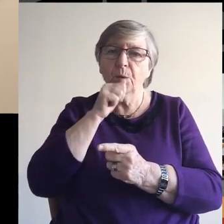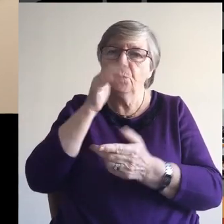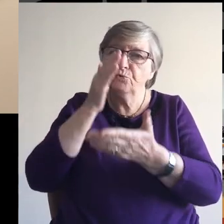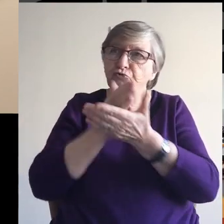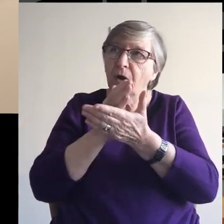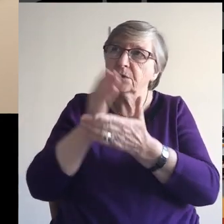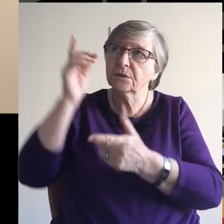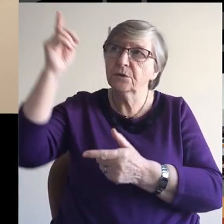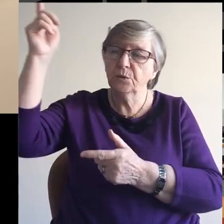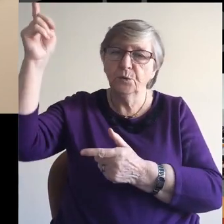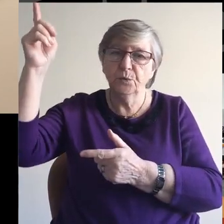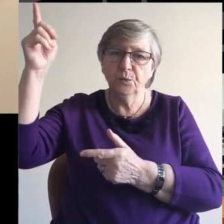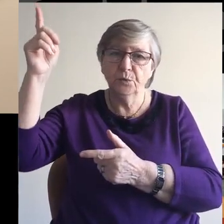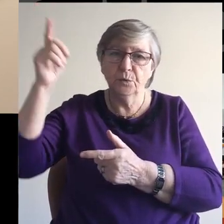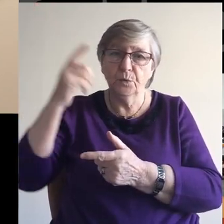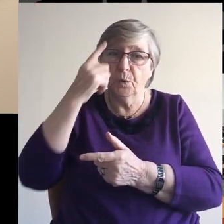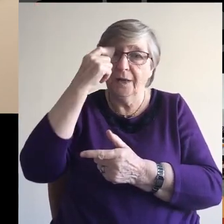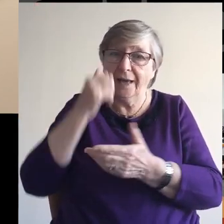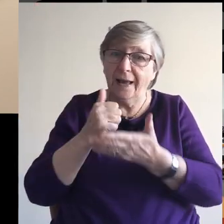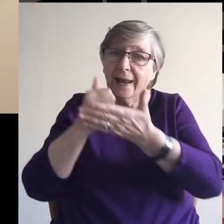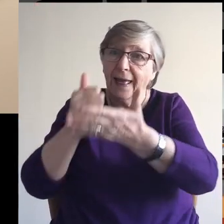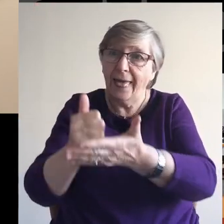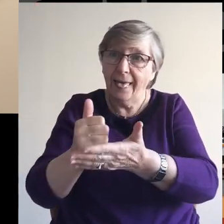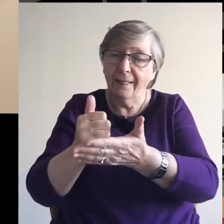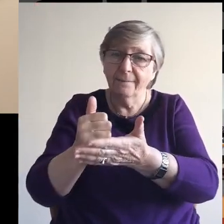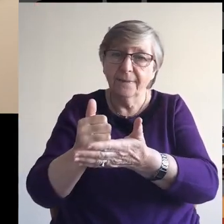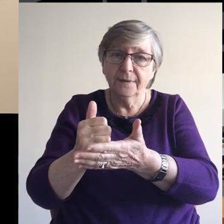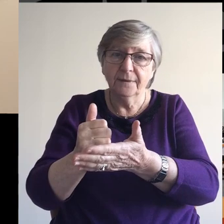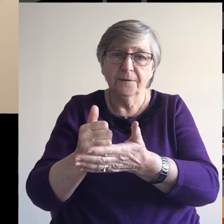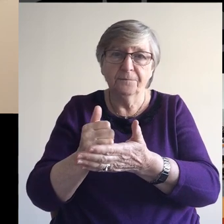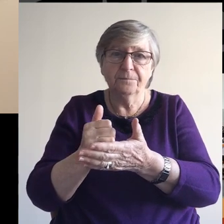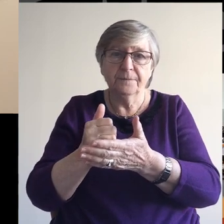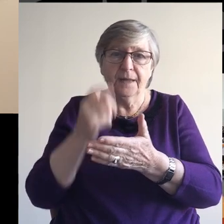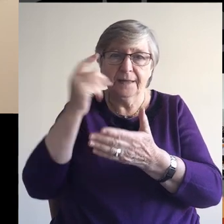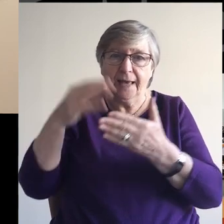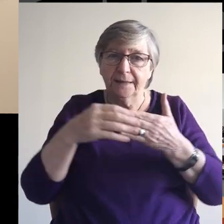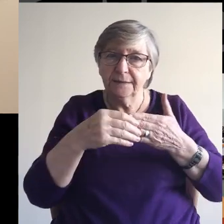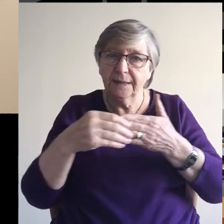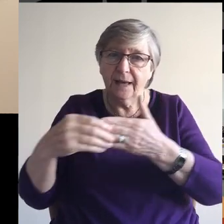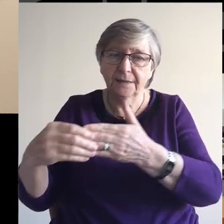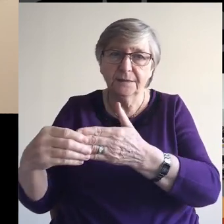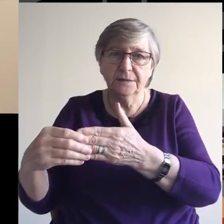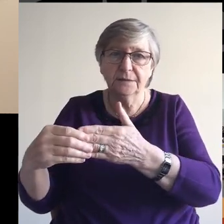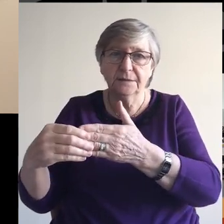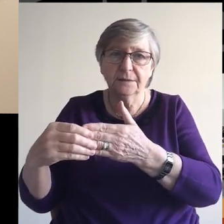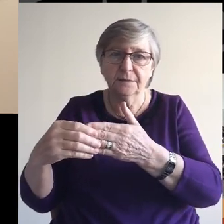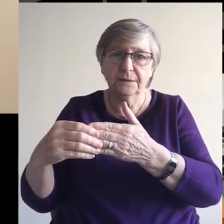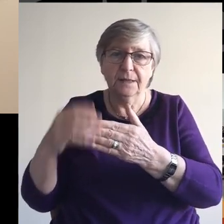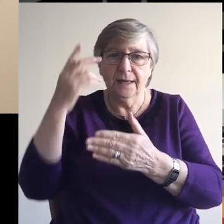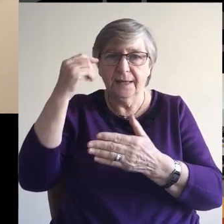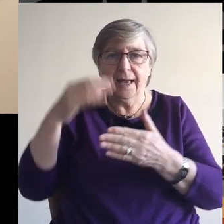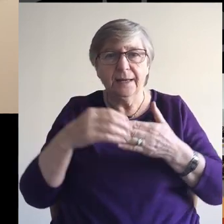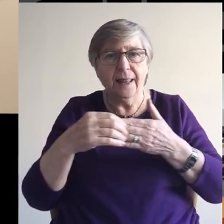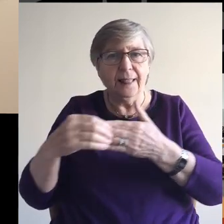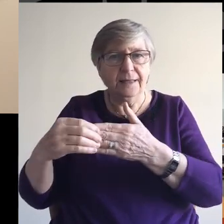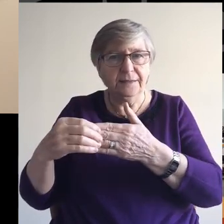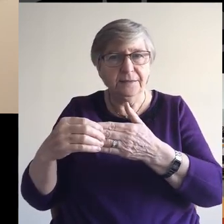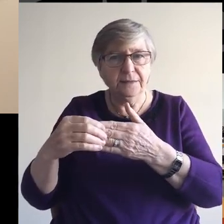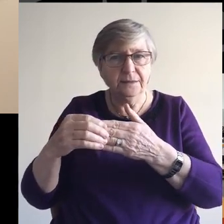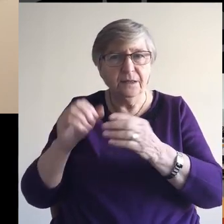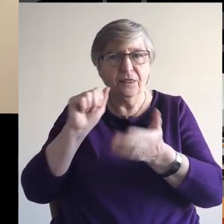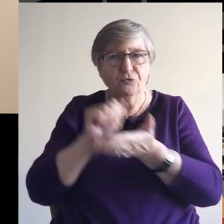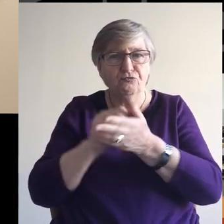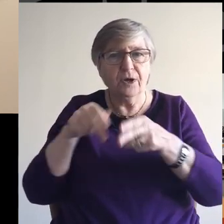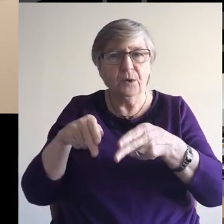you, who might be able to offer counsel, guidance, leading, direction.